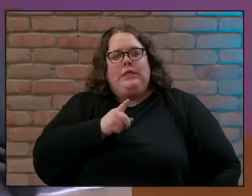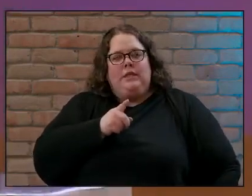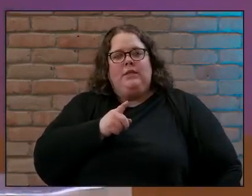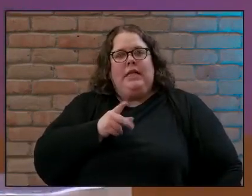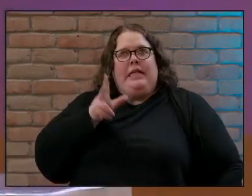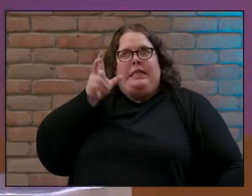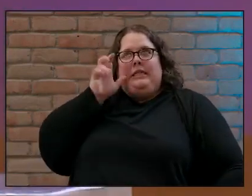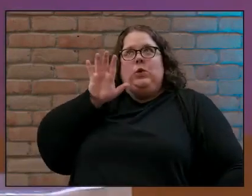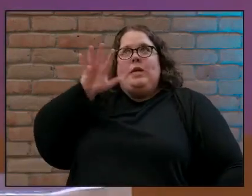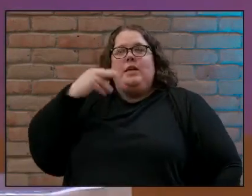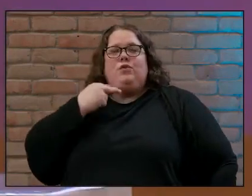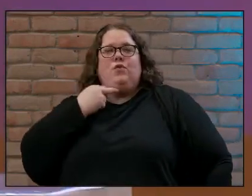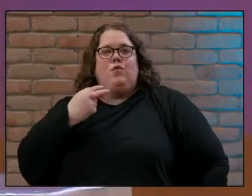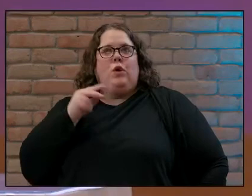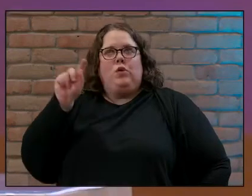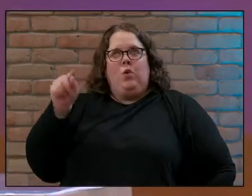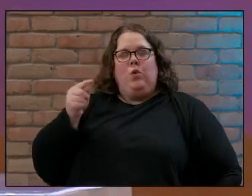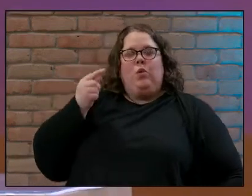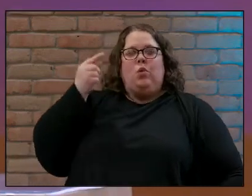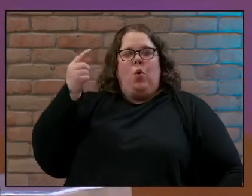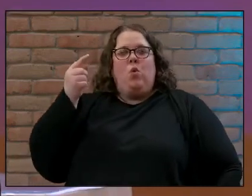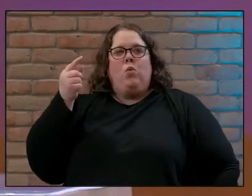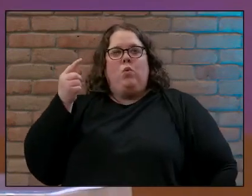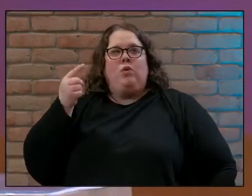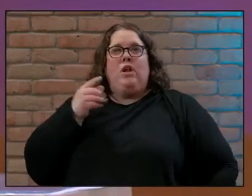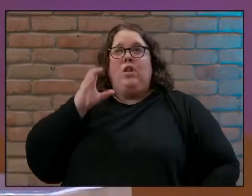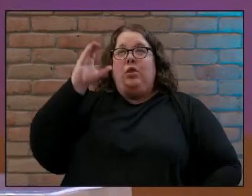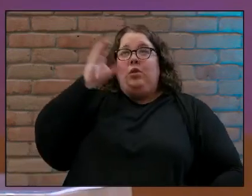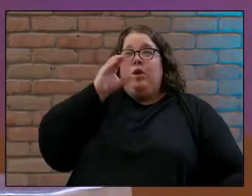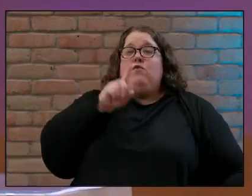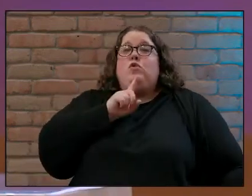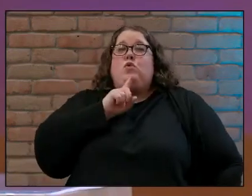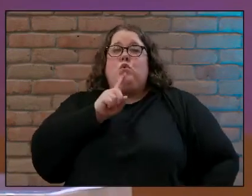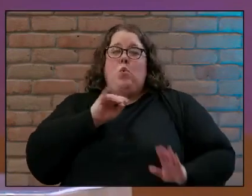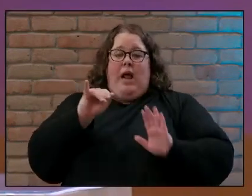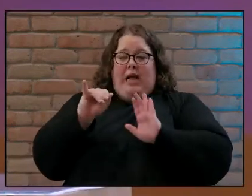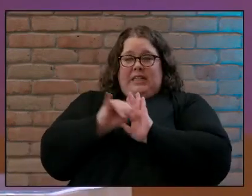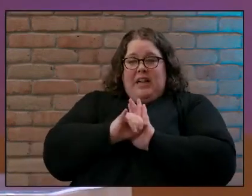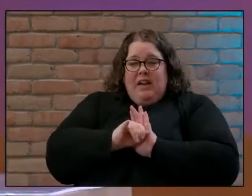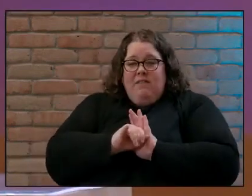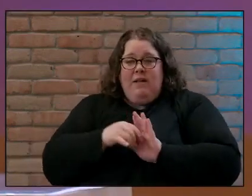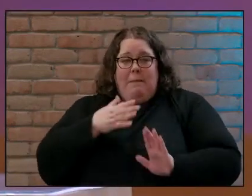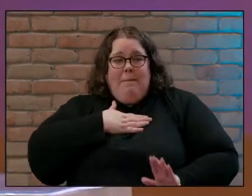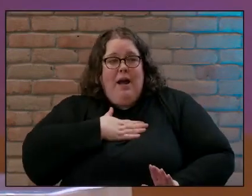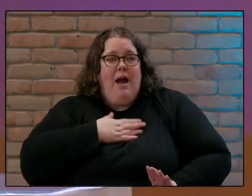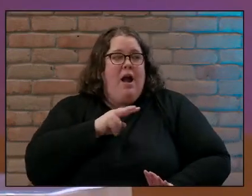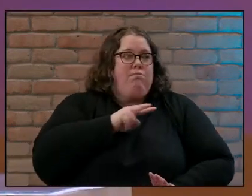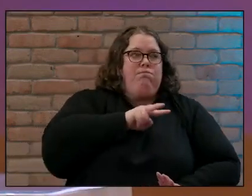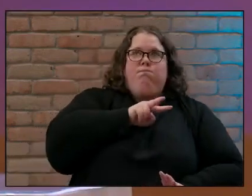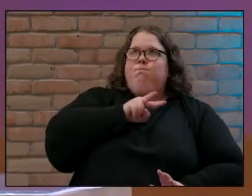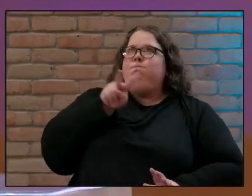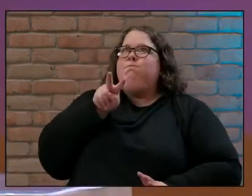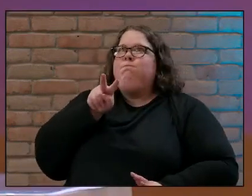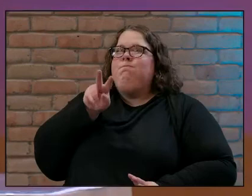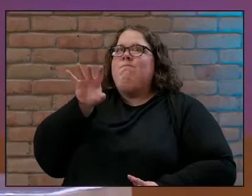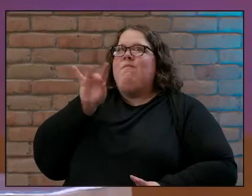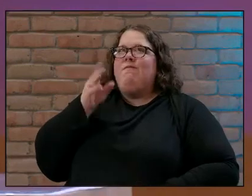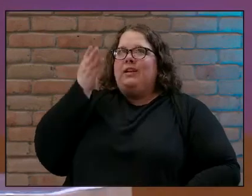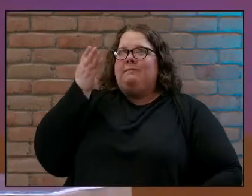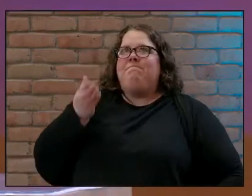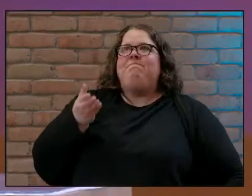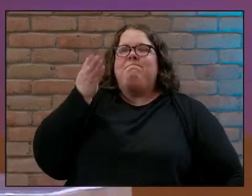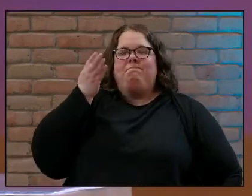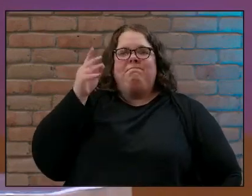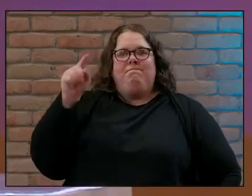in his alone and look to him to give us the true sense of who we are our identity found in Jesus and in